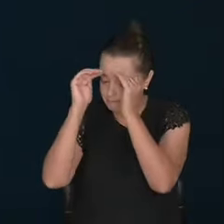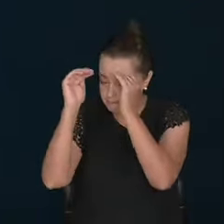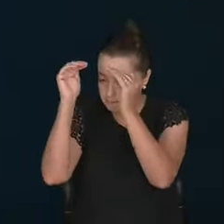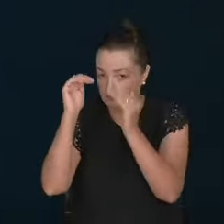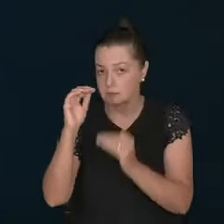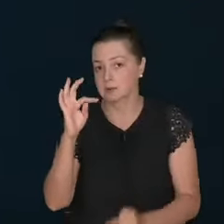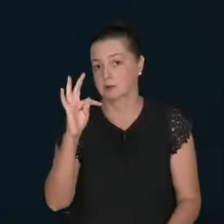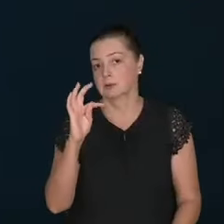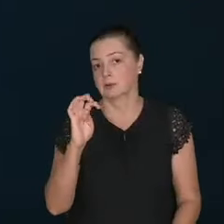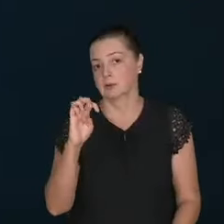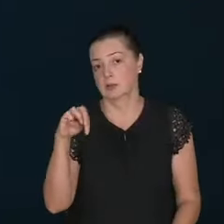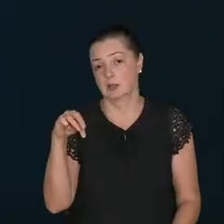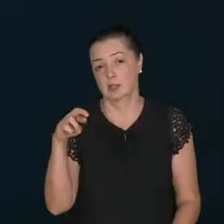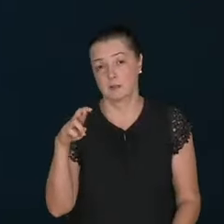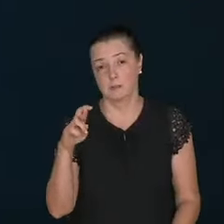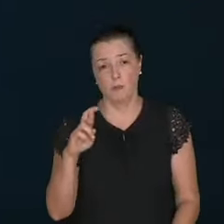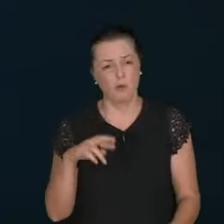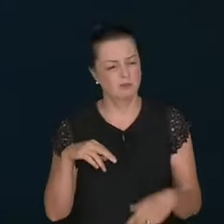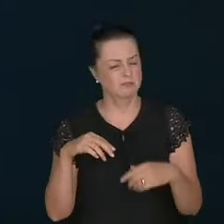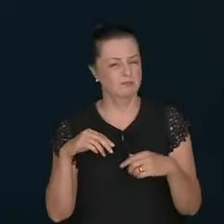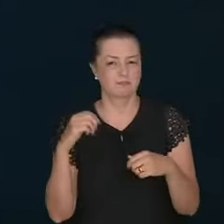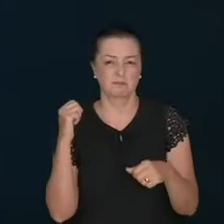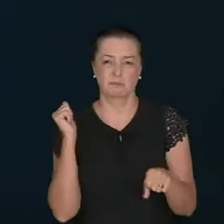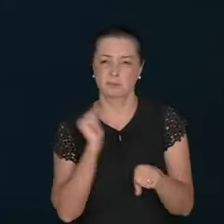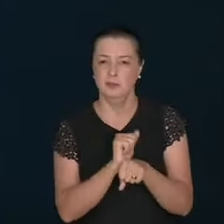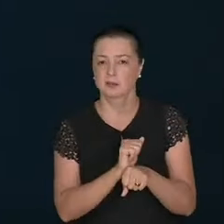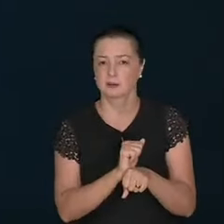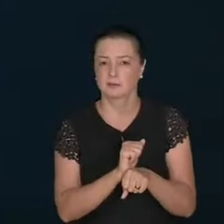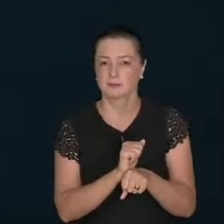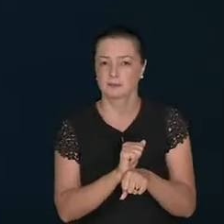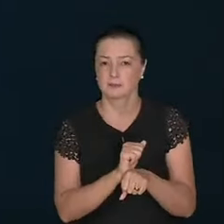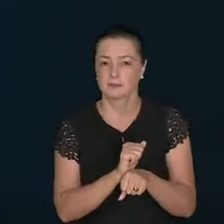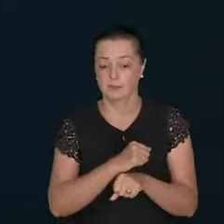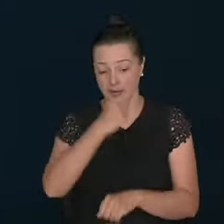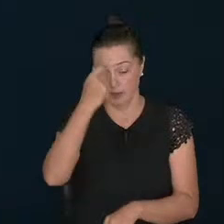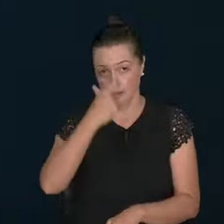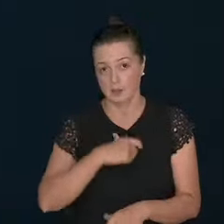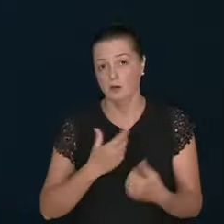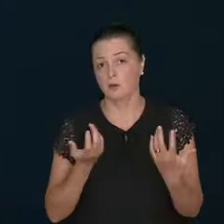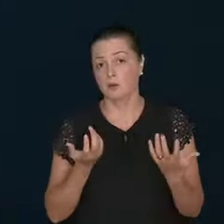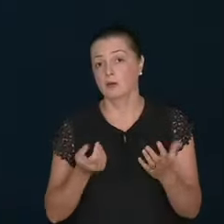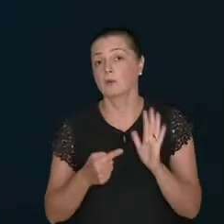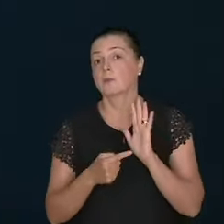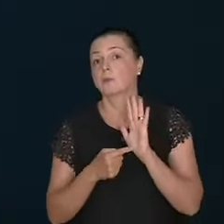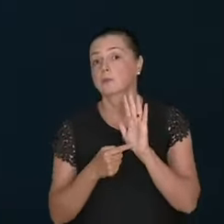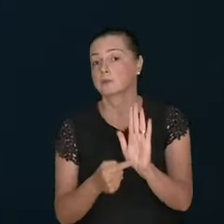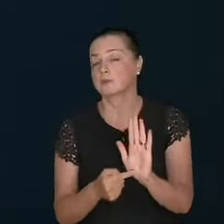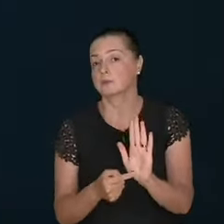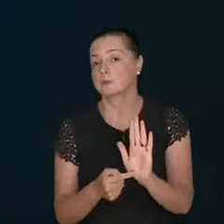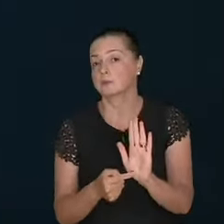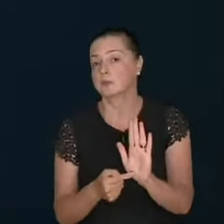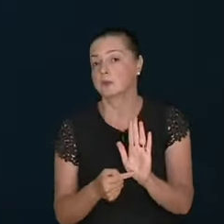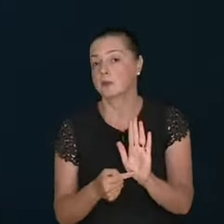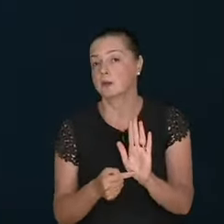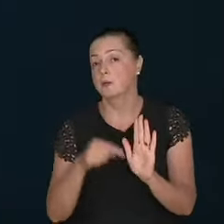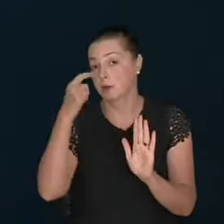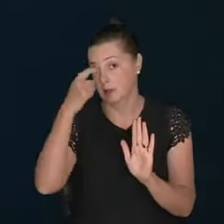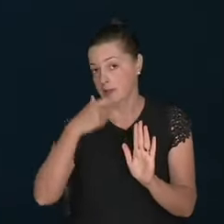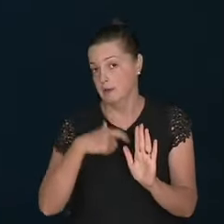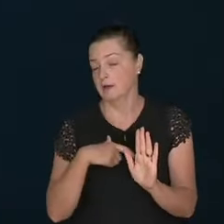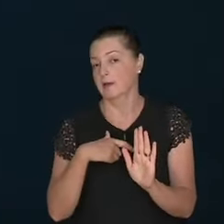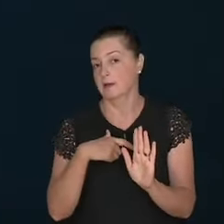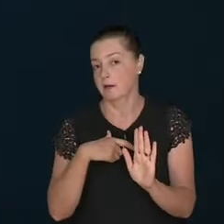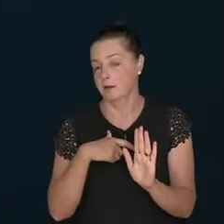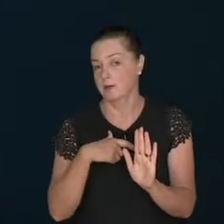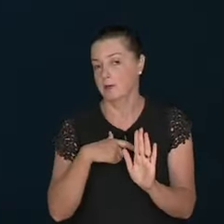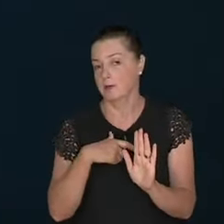Of. The. Lord. That. The. Abandons. And I. I. To pass. To you. What. I. Have. Lived.